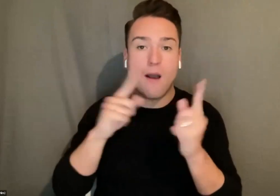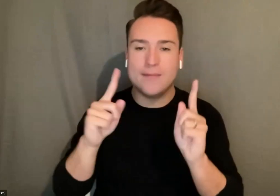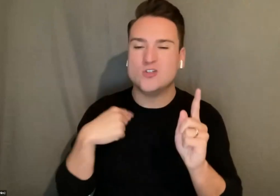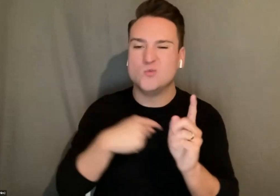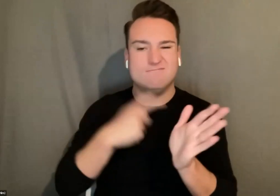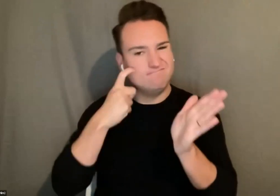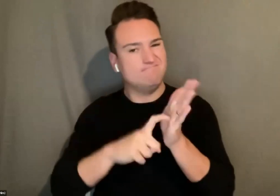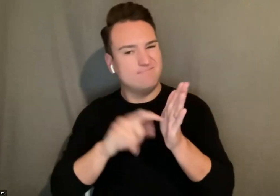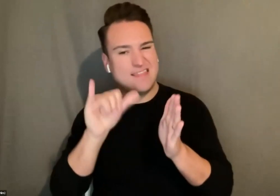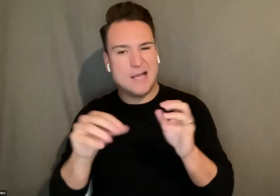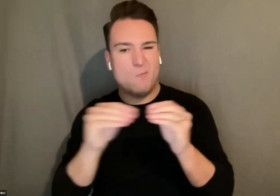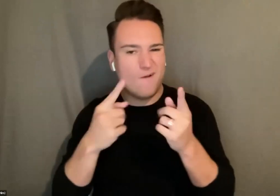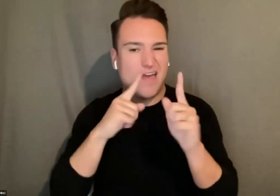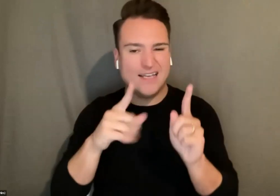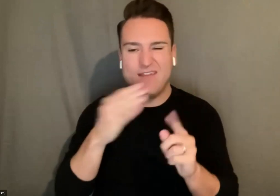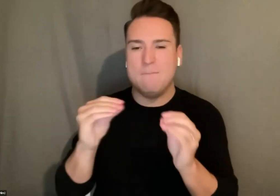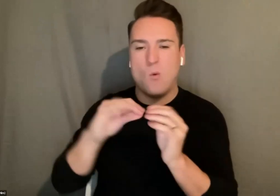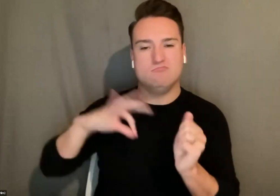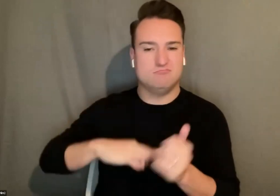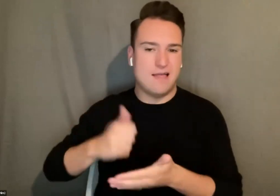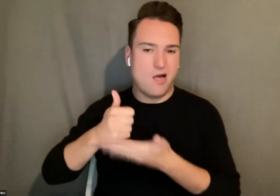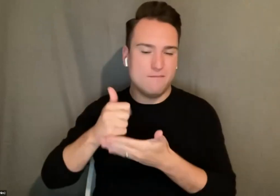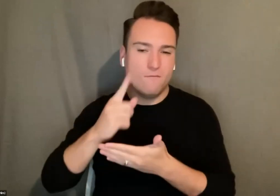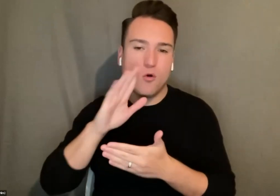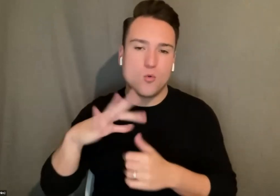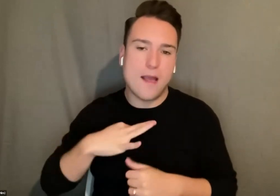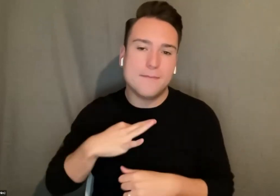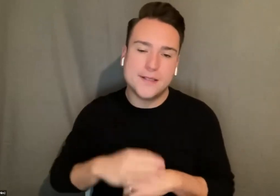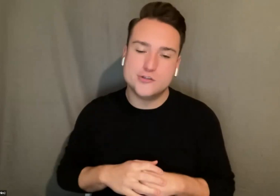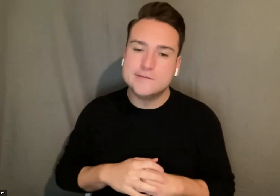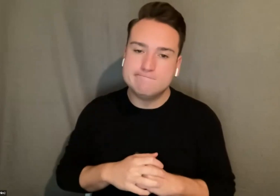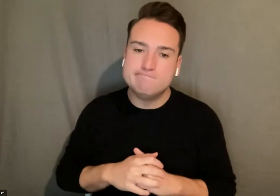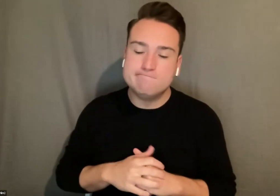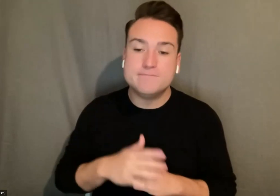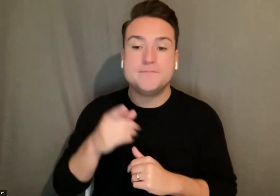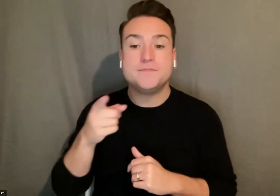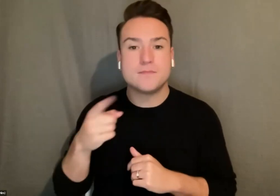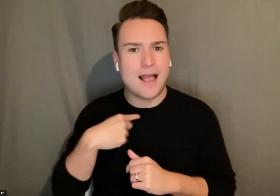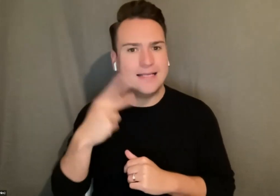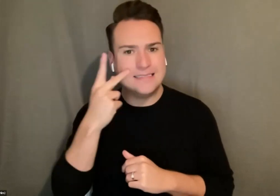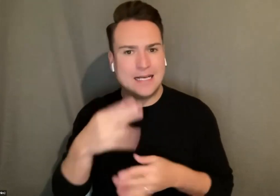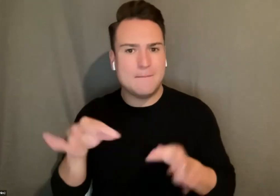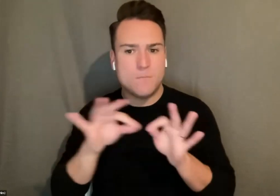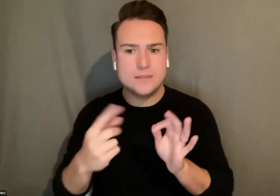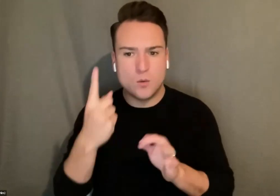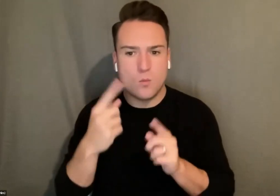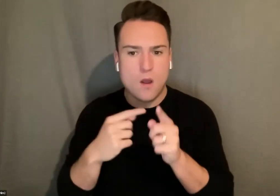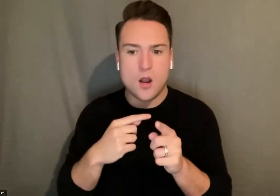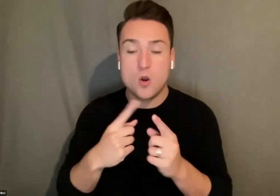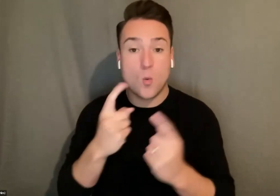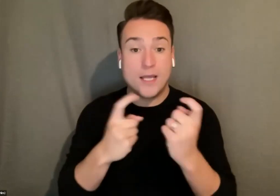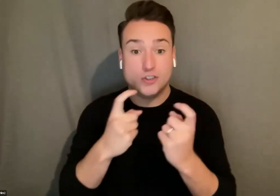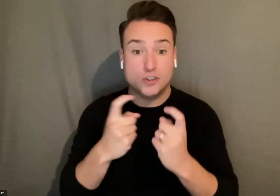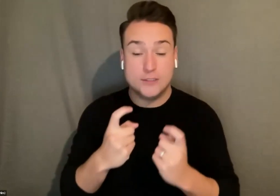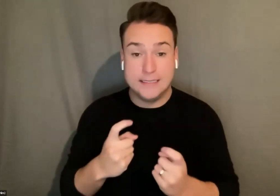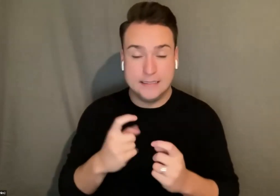be more effective and more helpful for your application. I see a really important one sorry as questions are submitted it